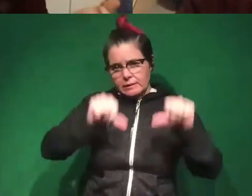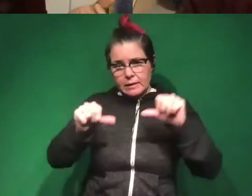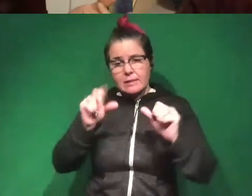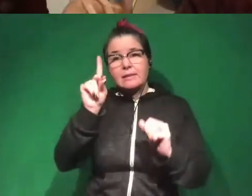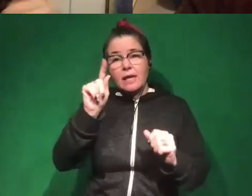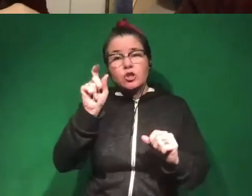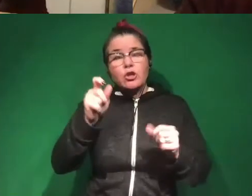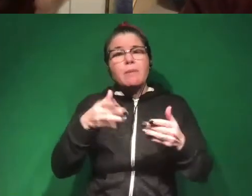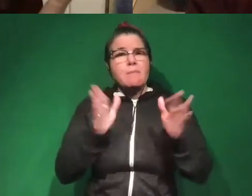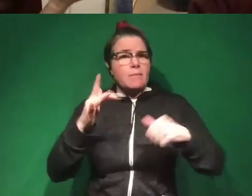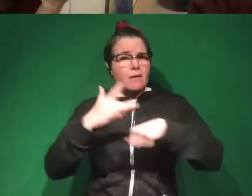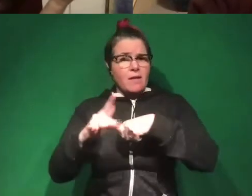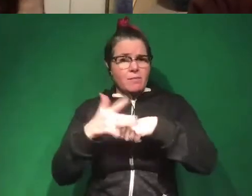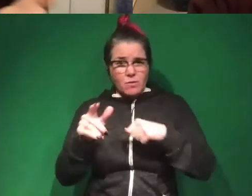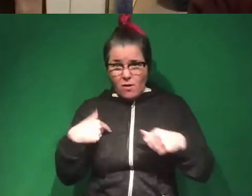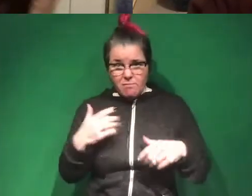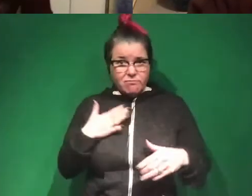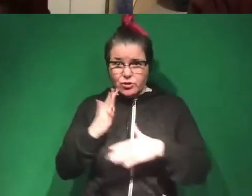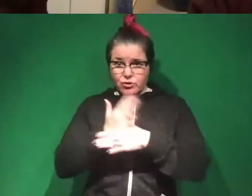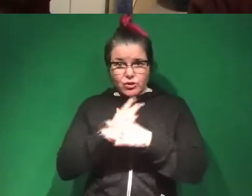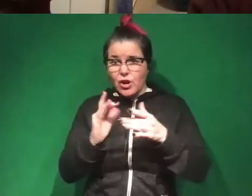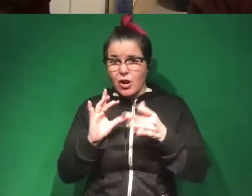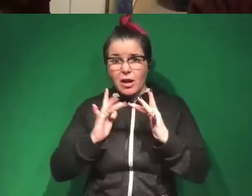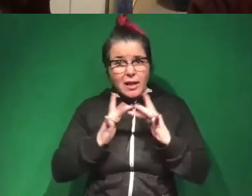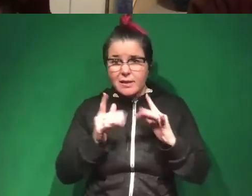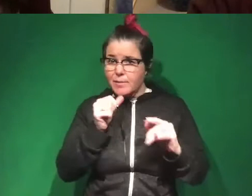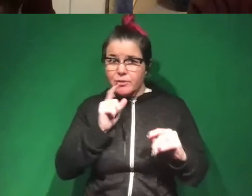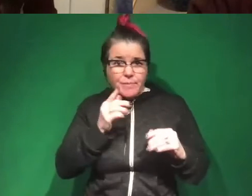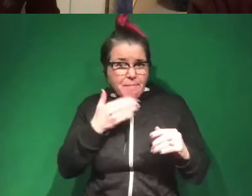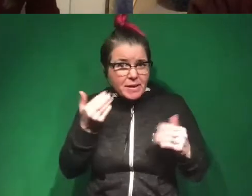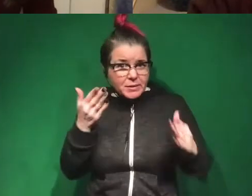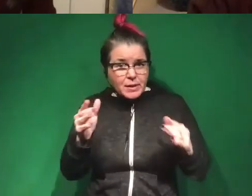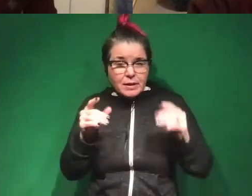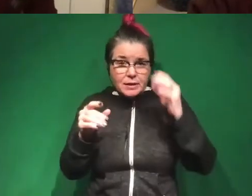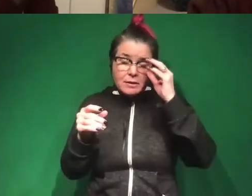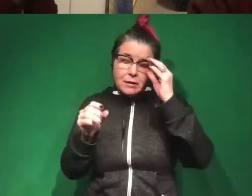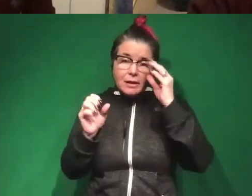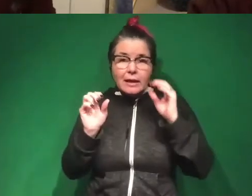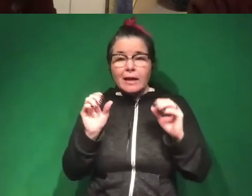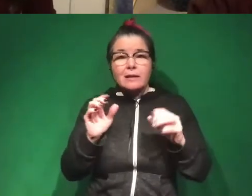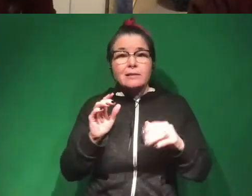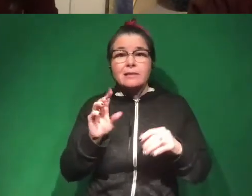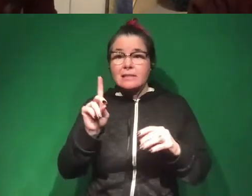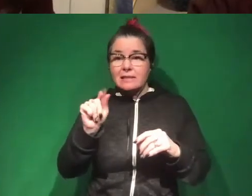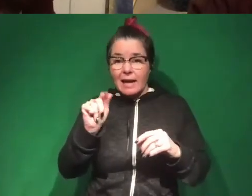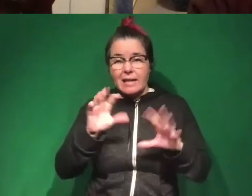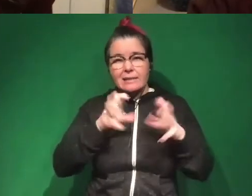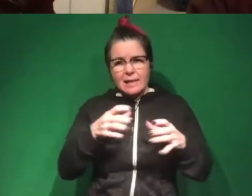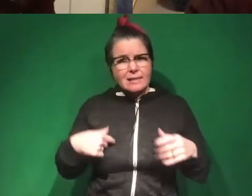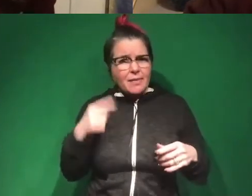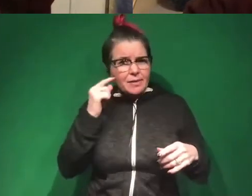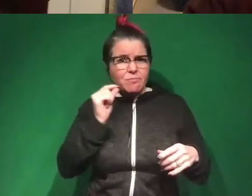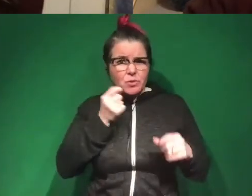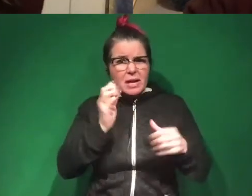publicly available. So I'm happy to share links, I'm not sure what the best way to do that is, to some data sets that I think are very cool in political